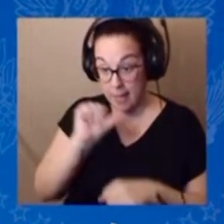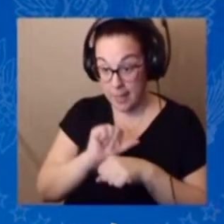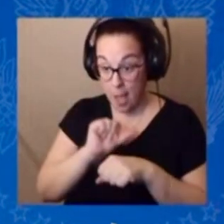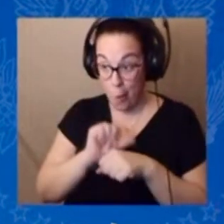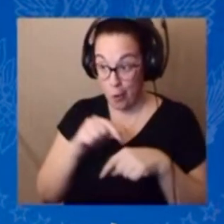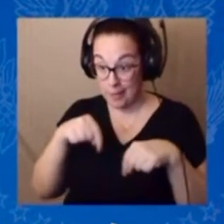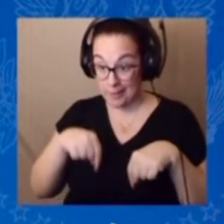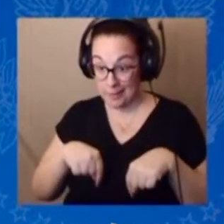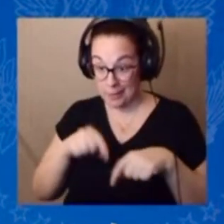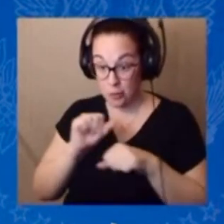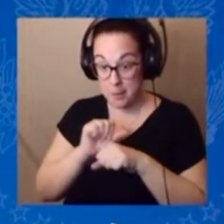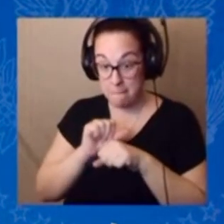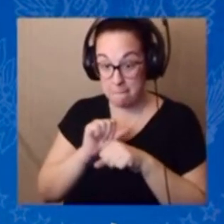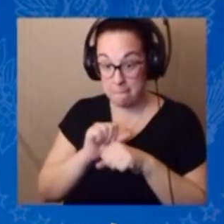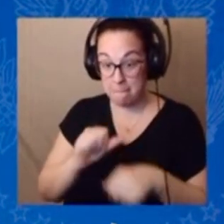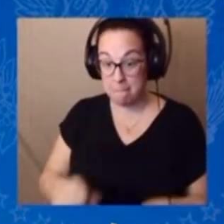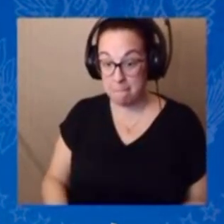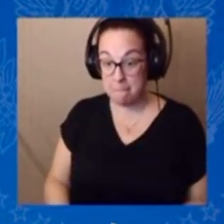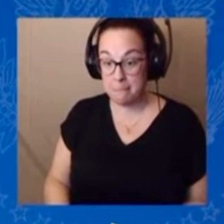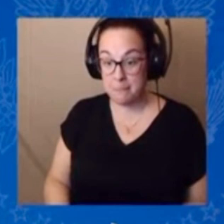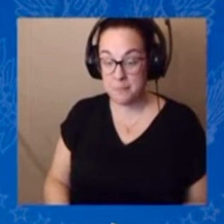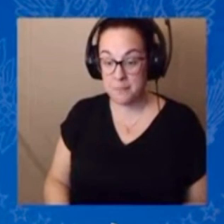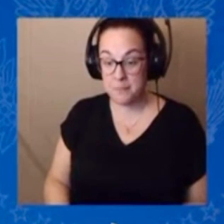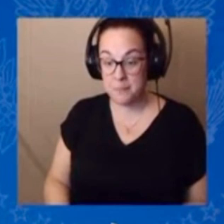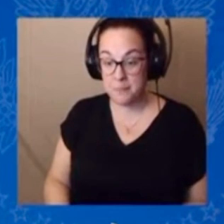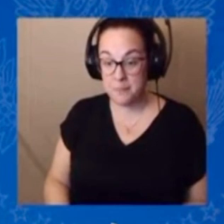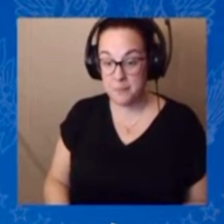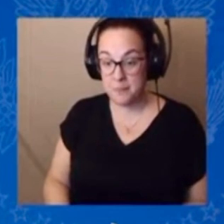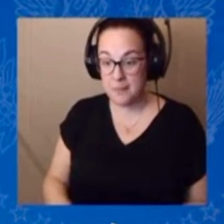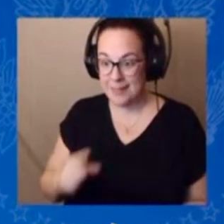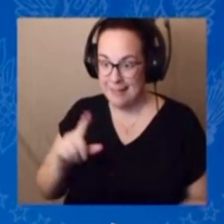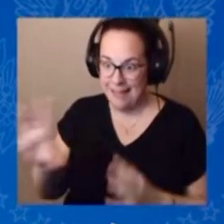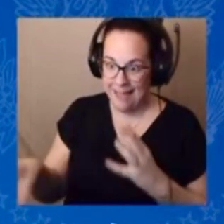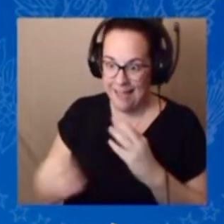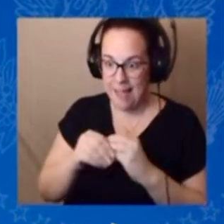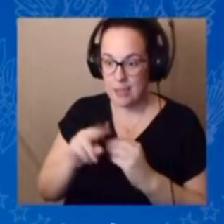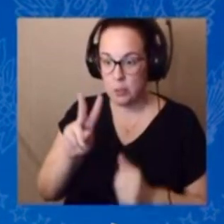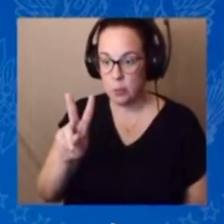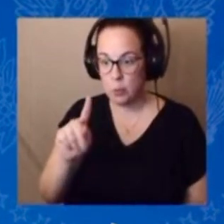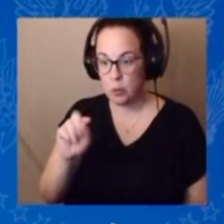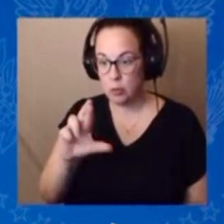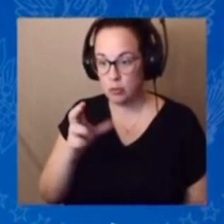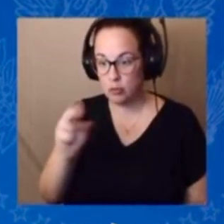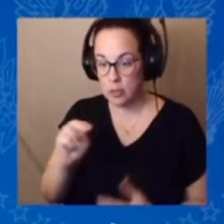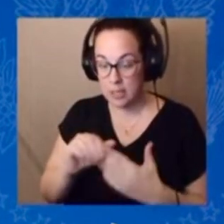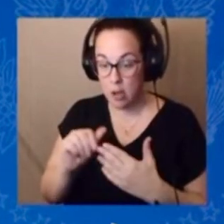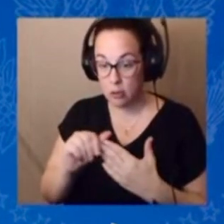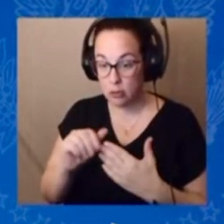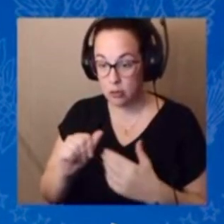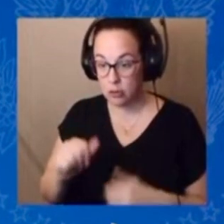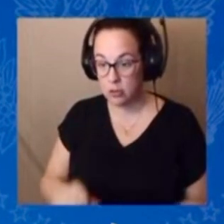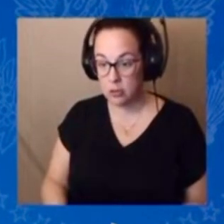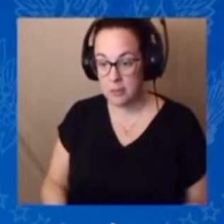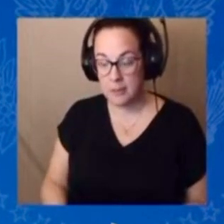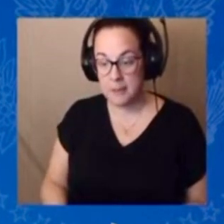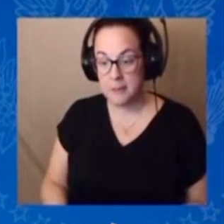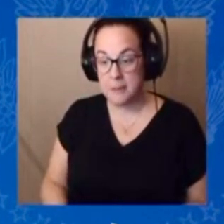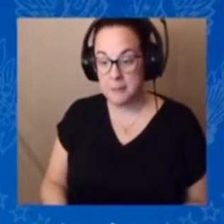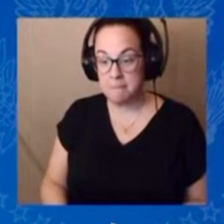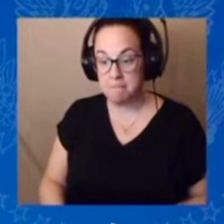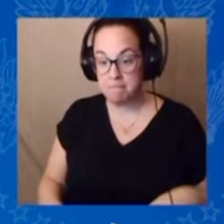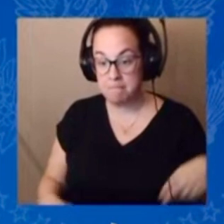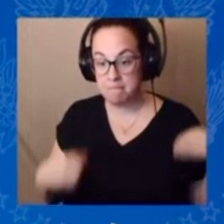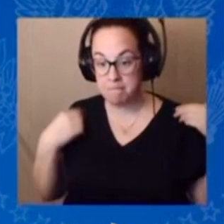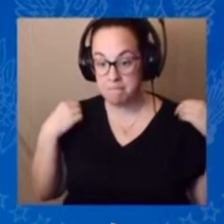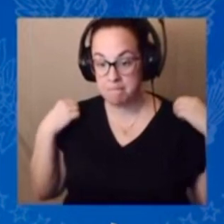by $2,000,000,000 of deficit. Look, my budget reduces, the budget I've introduced now